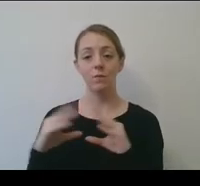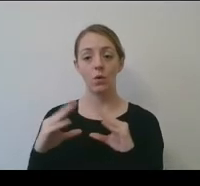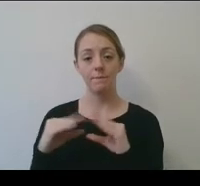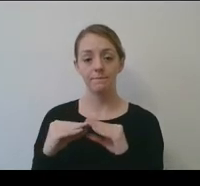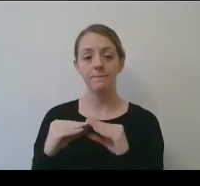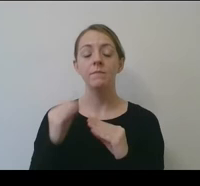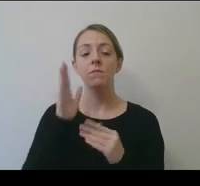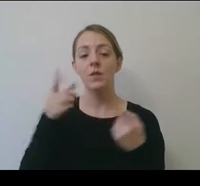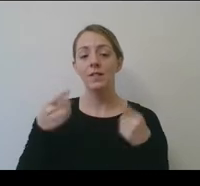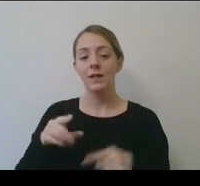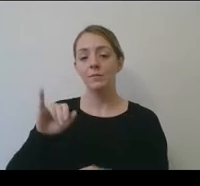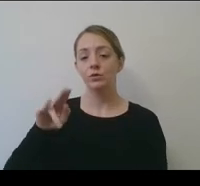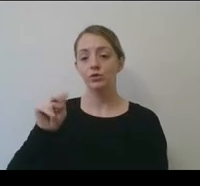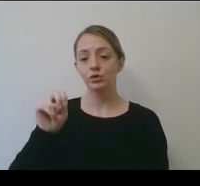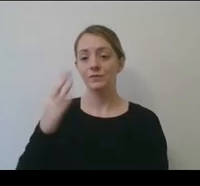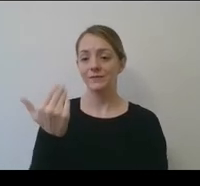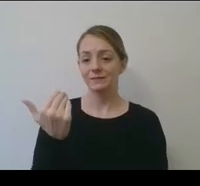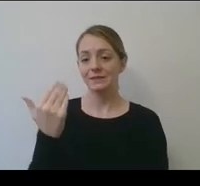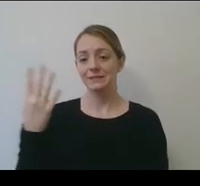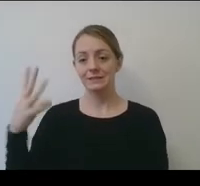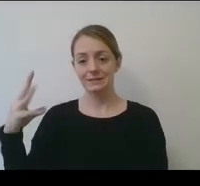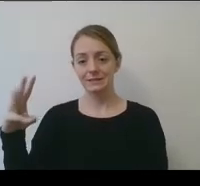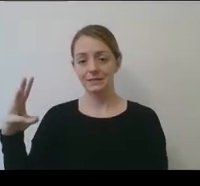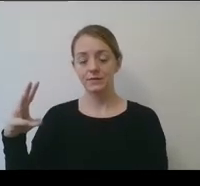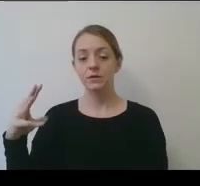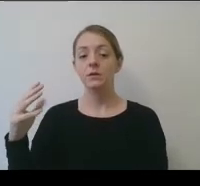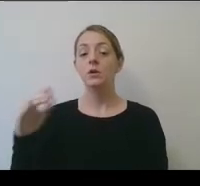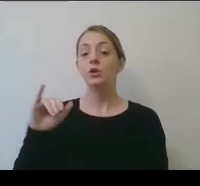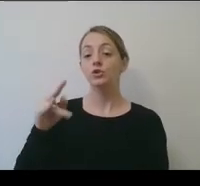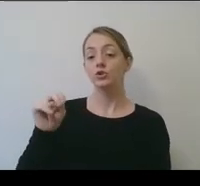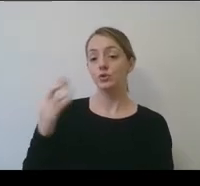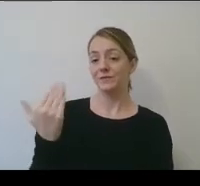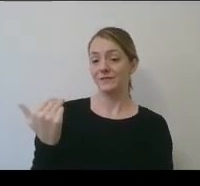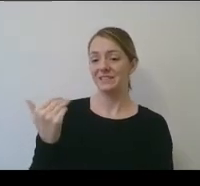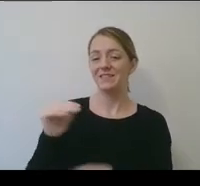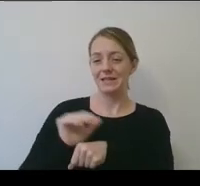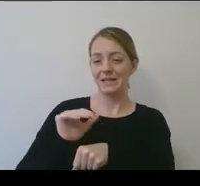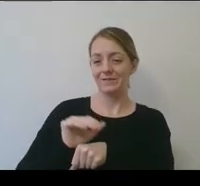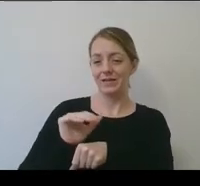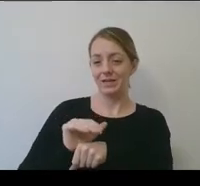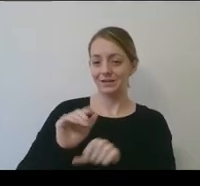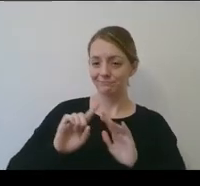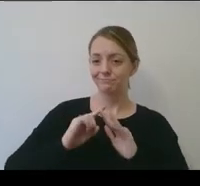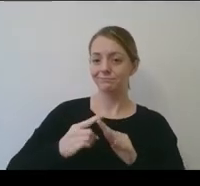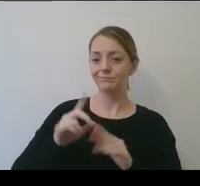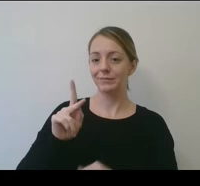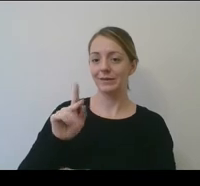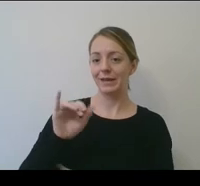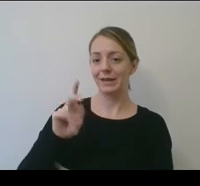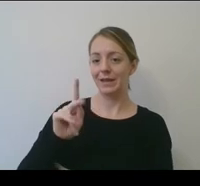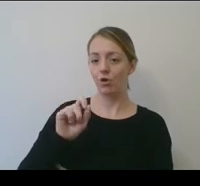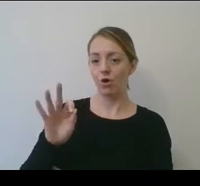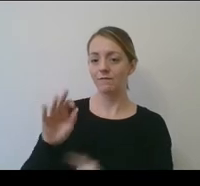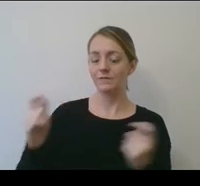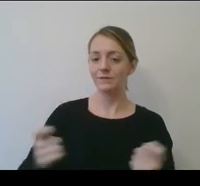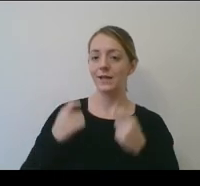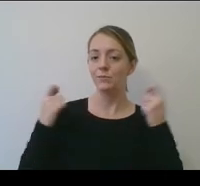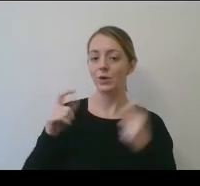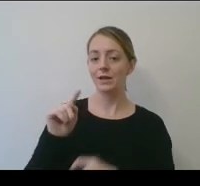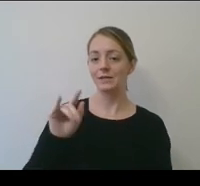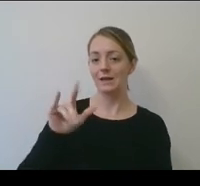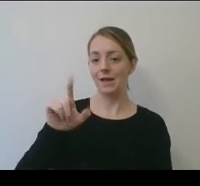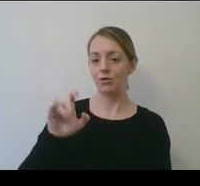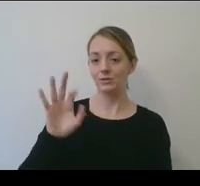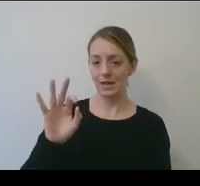place on June 15th and 16th. June 15th will be an evening kickoff and a celebration of Title IX for the inclusion forum